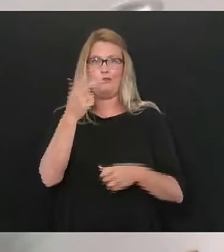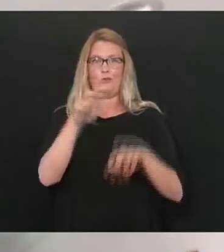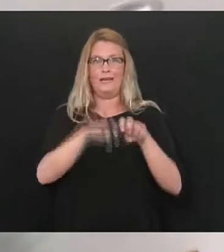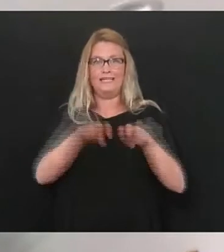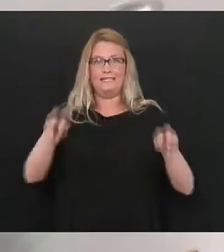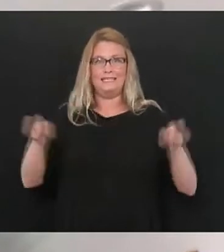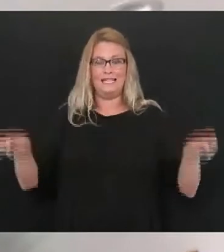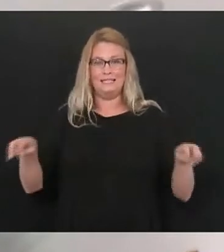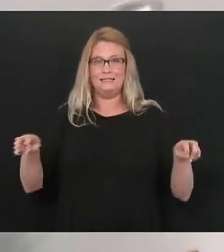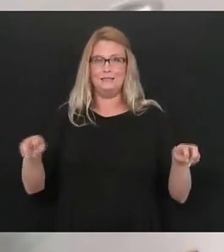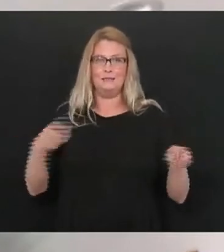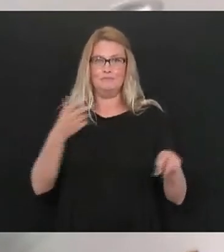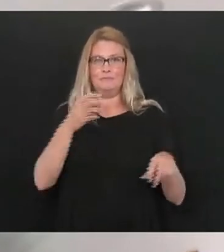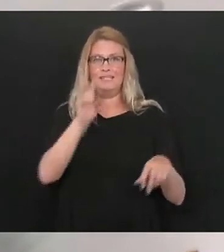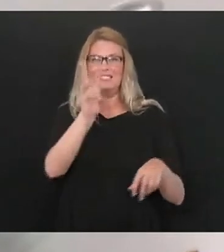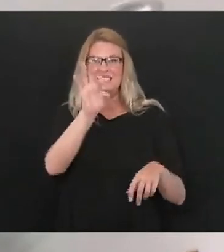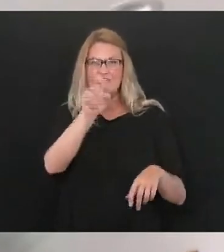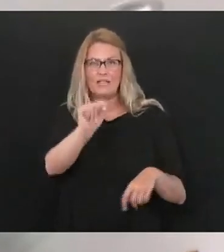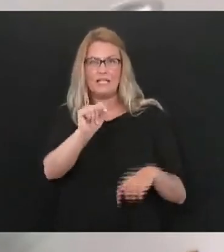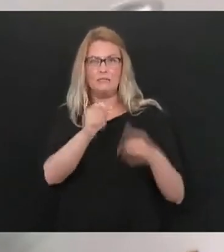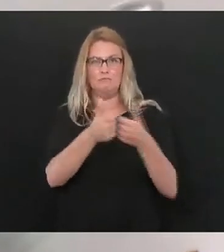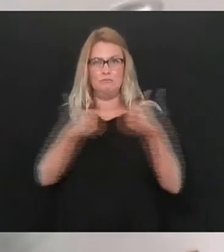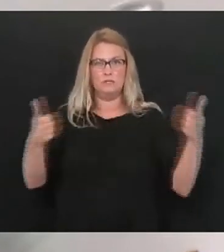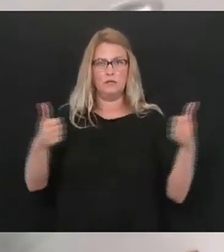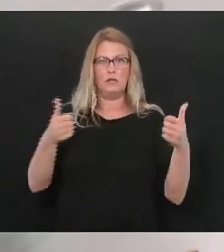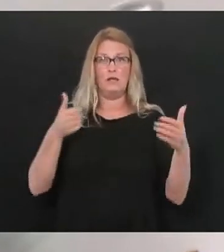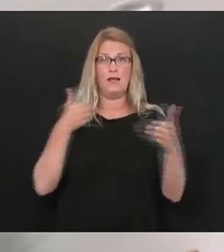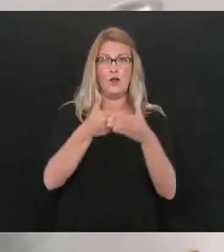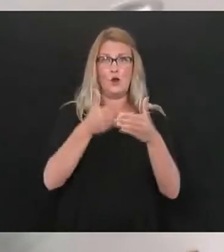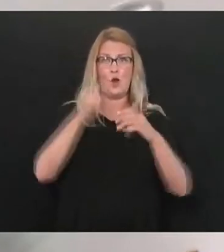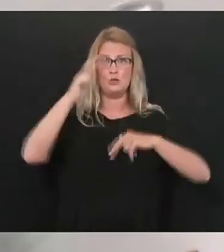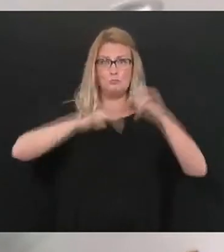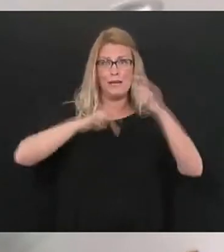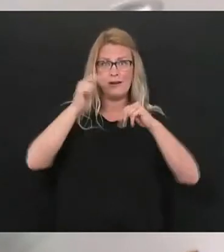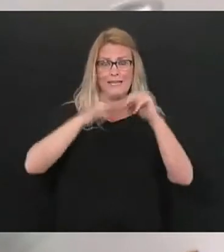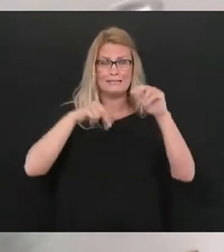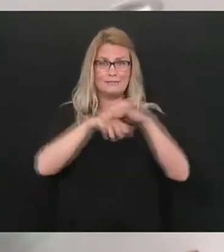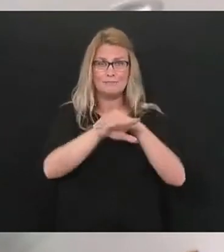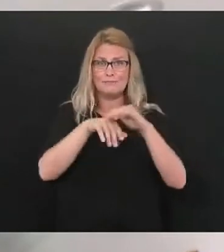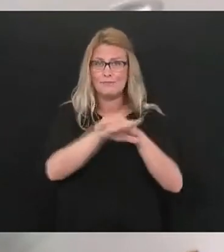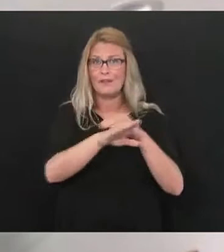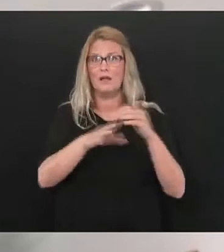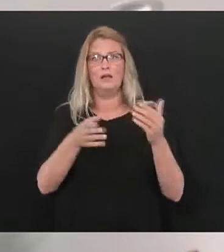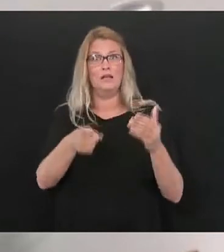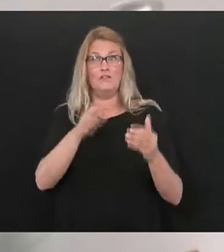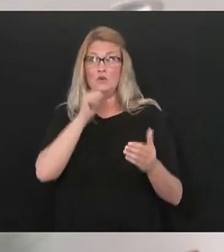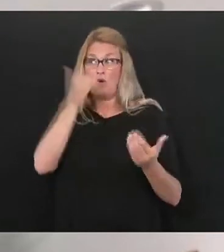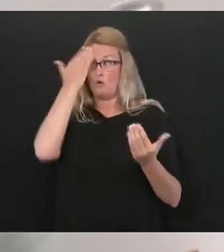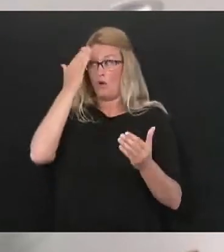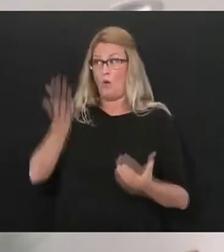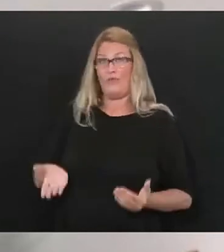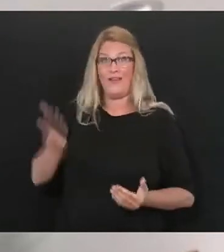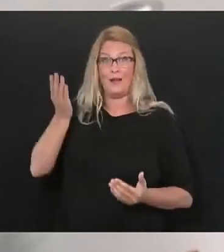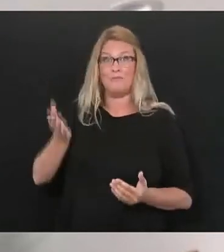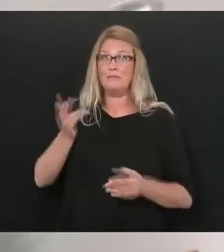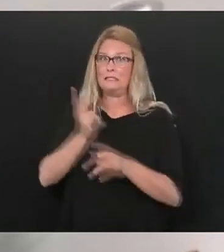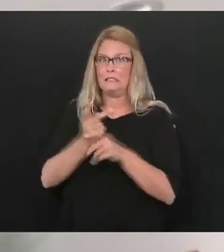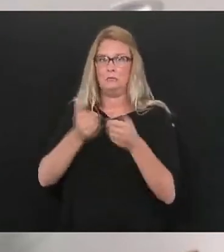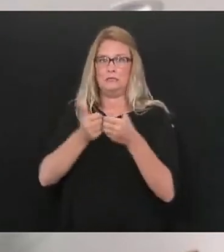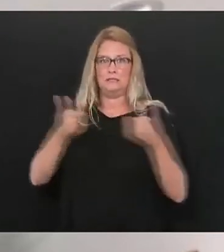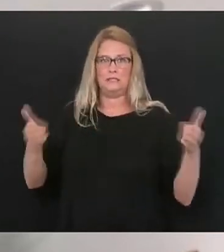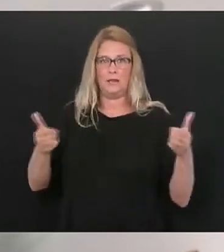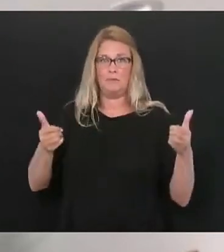places closed spaces our constant contact with people that you don't live with that's 15 minutes or more